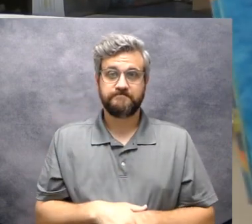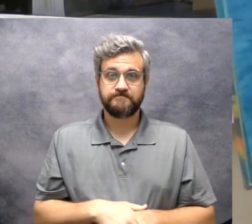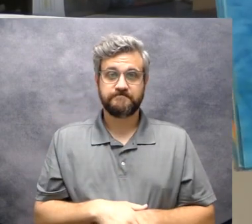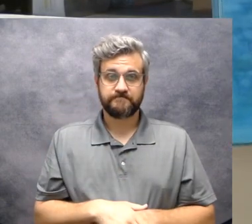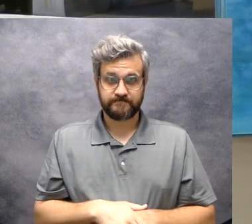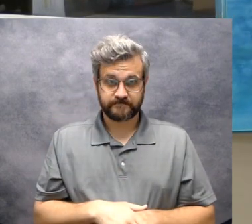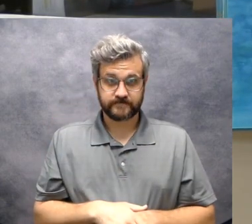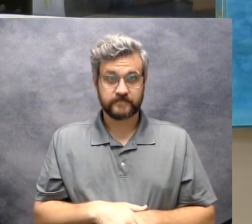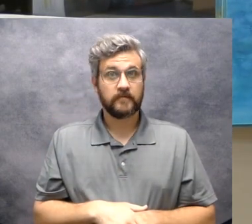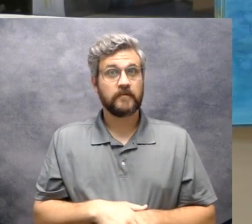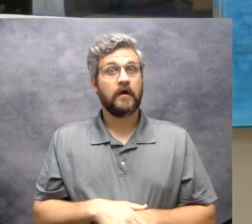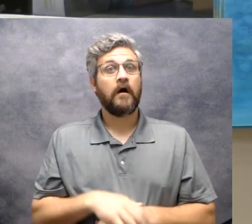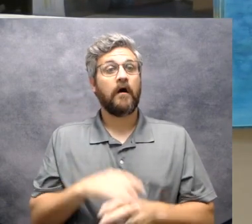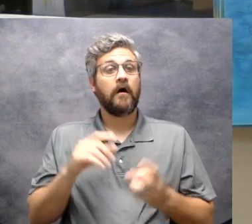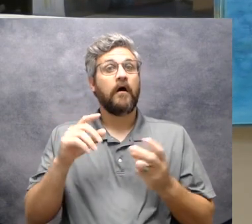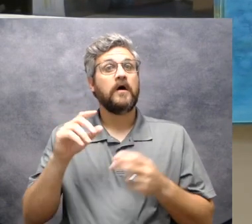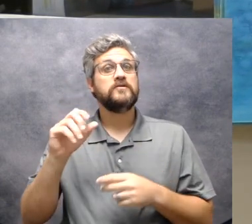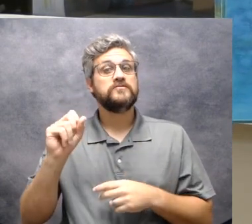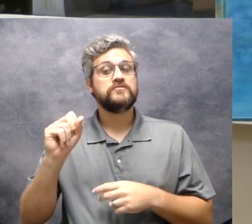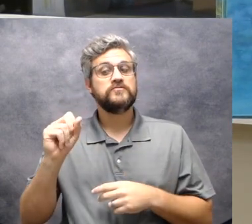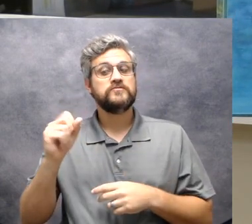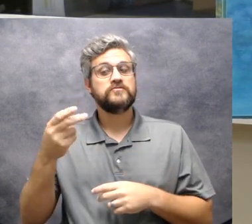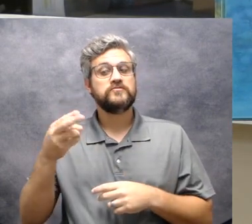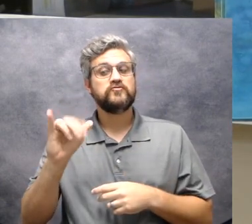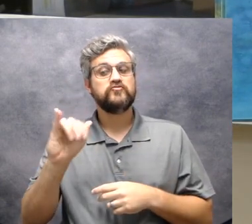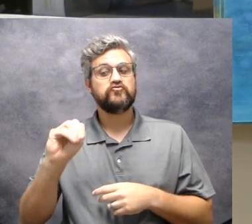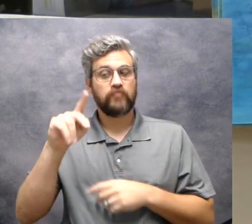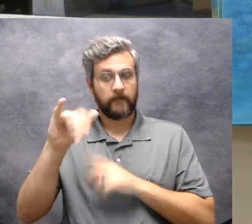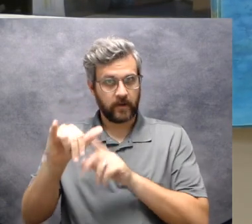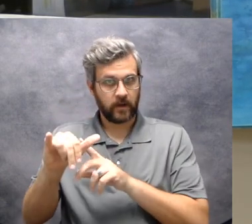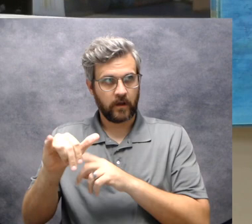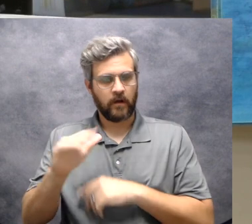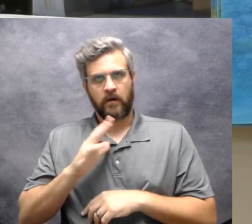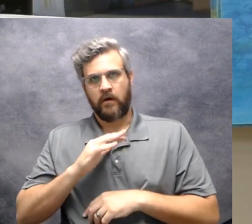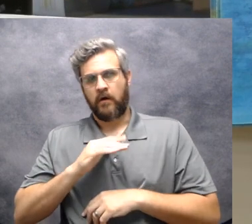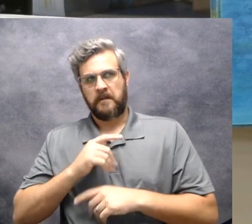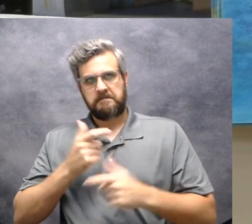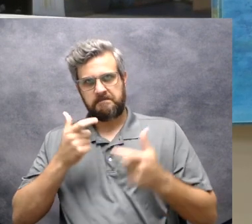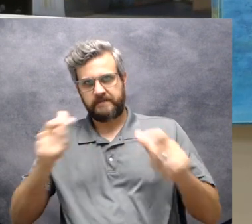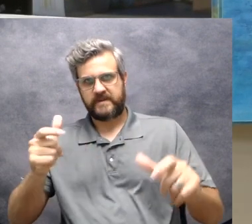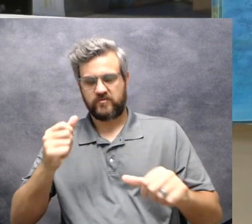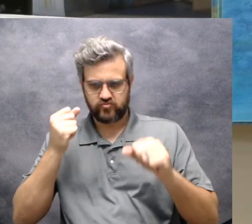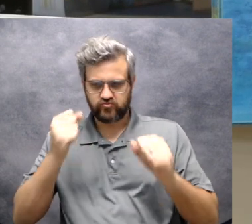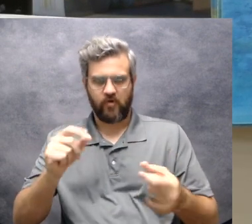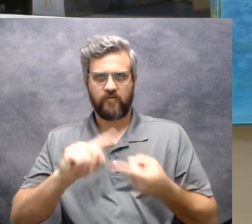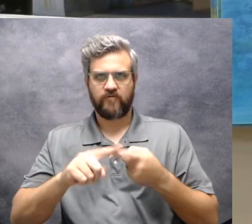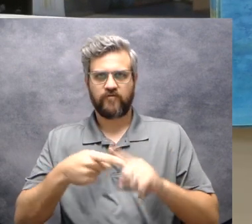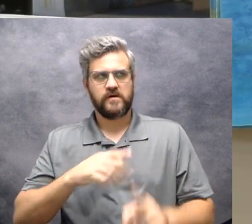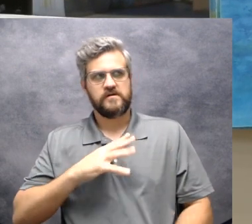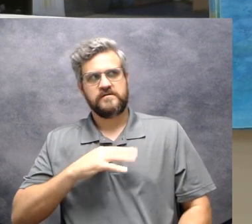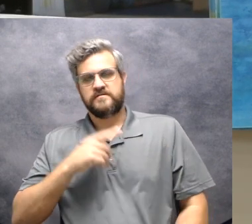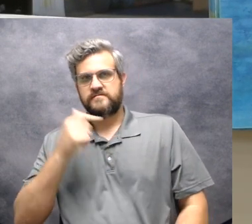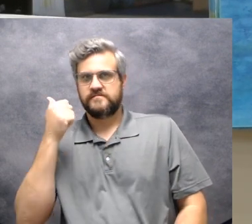For Shrimpy, it was great to have a big, strong friend.